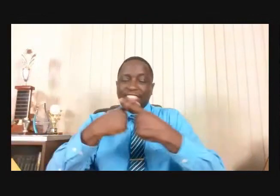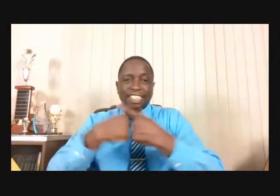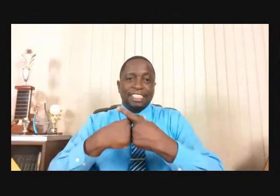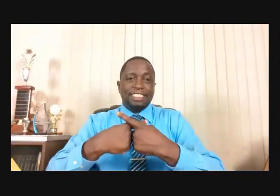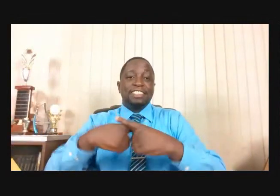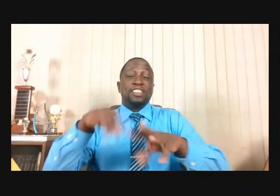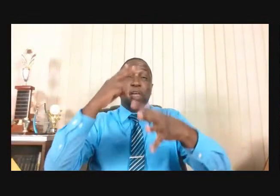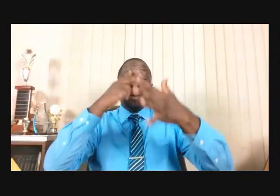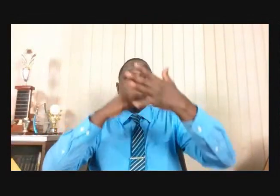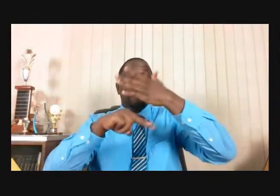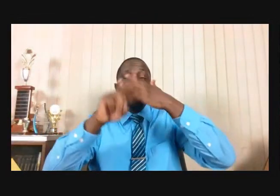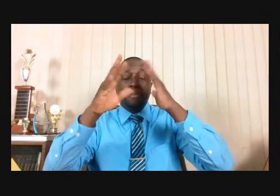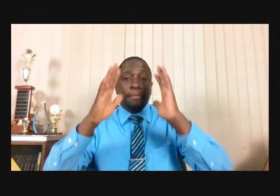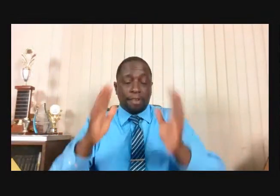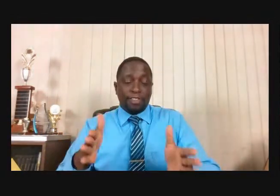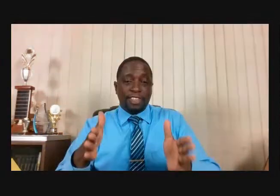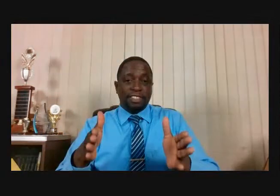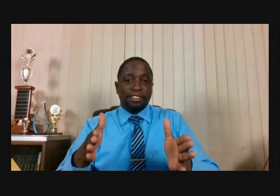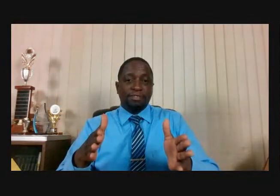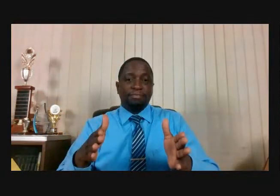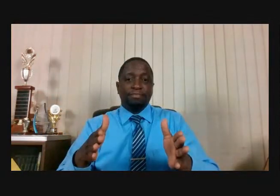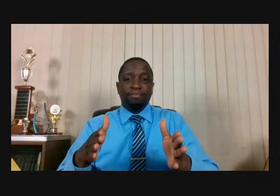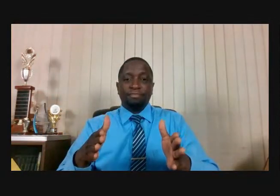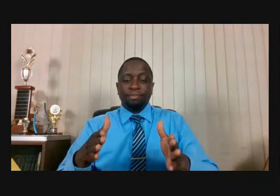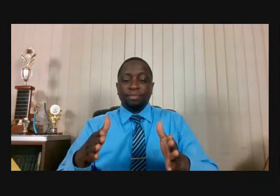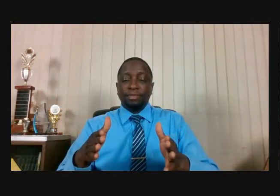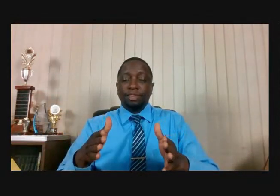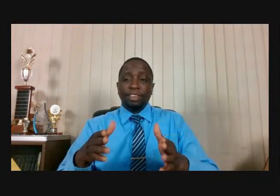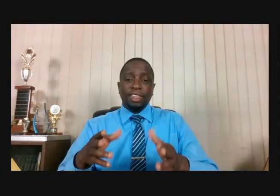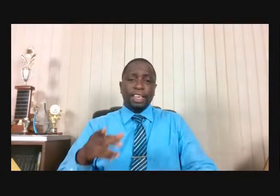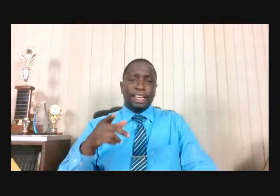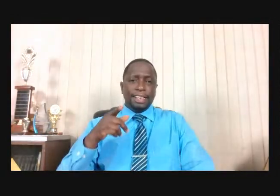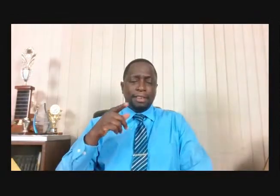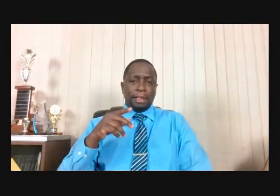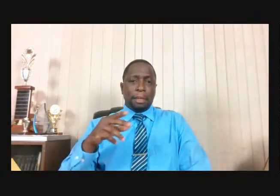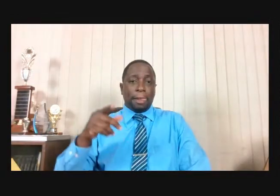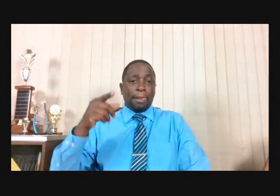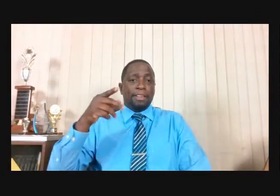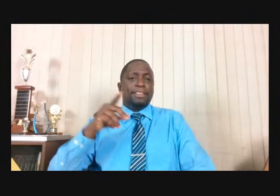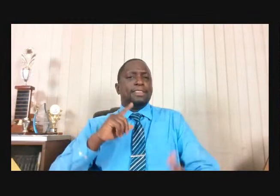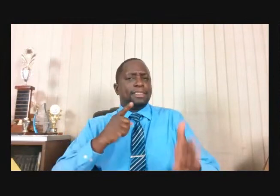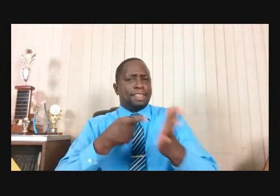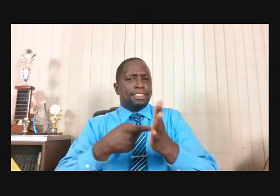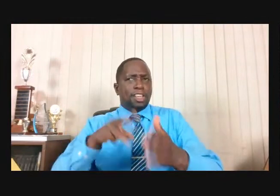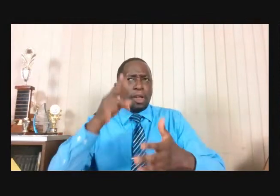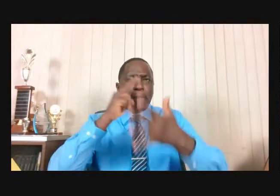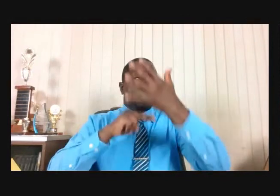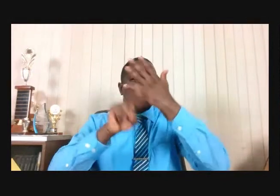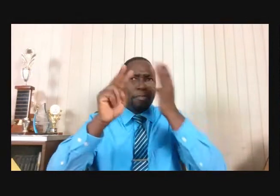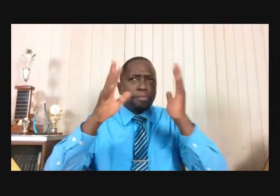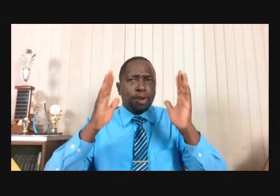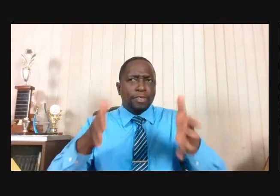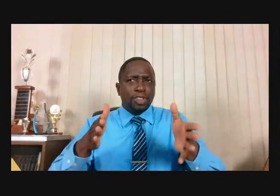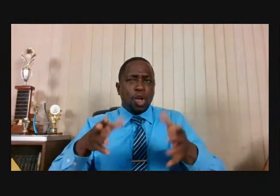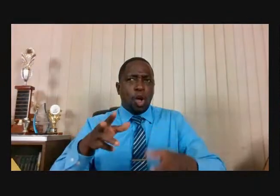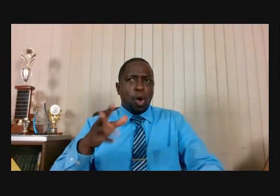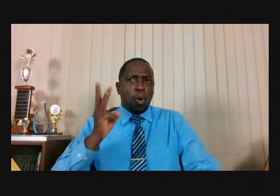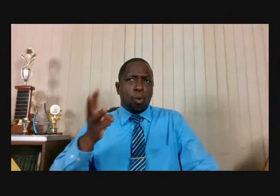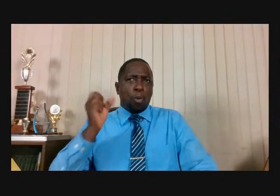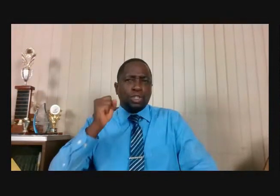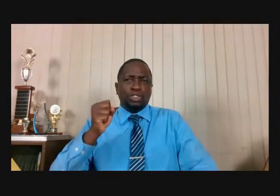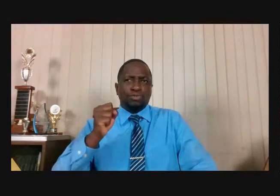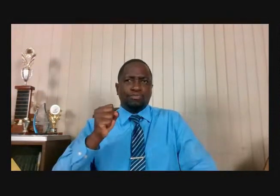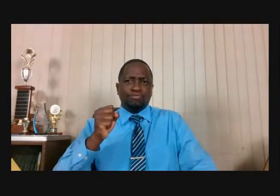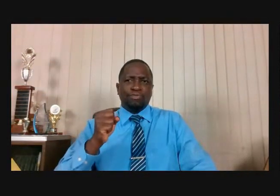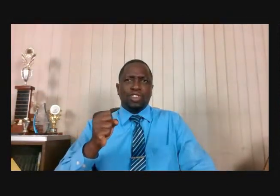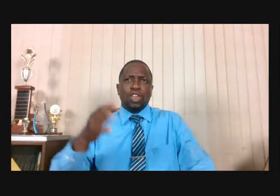In His Area Of Strength Elijah Was Known As The Bold Prophet And He Himself Thought Maybe